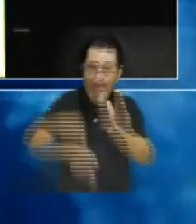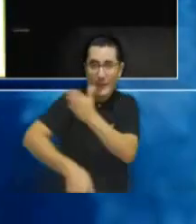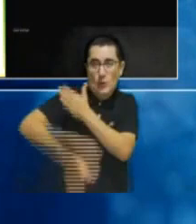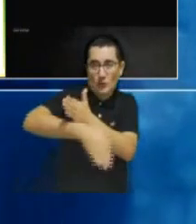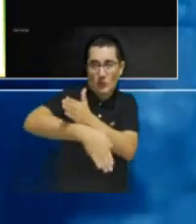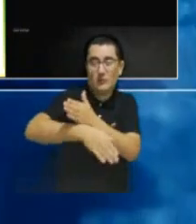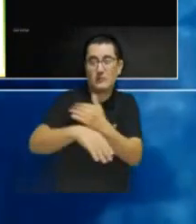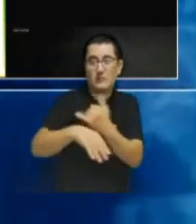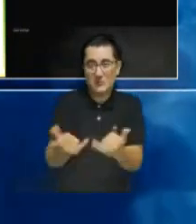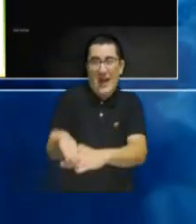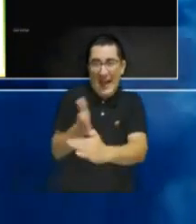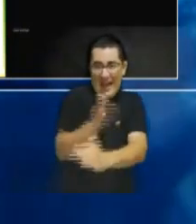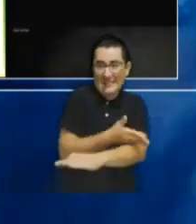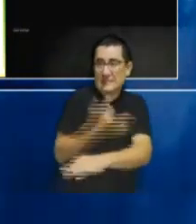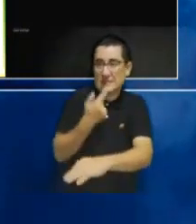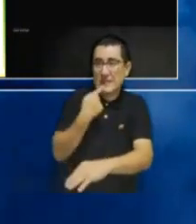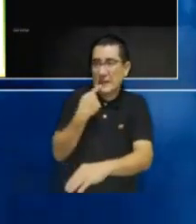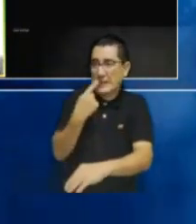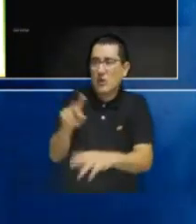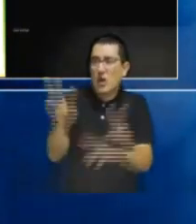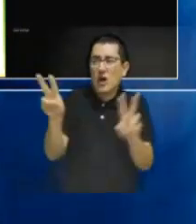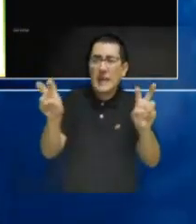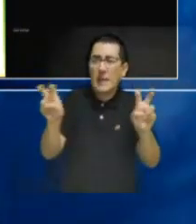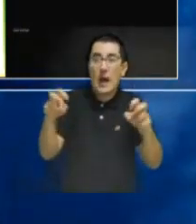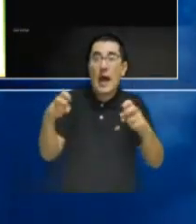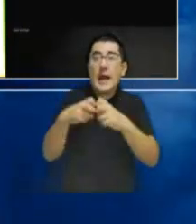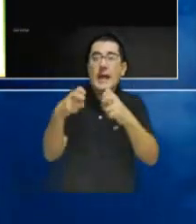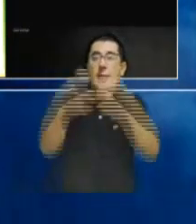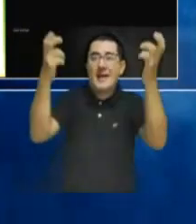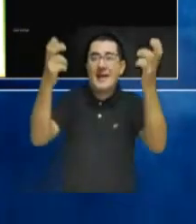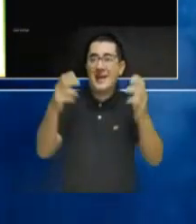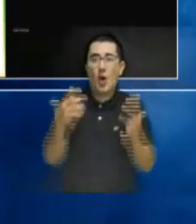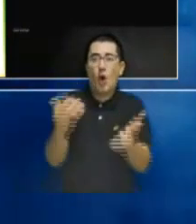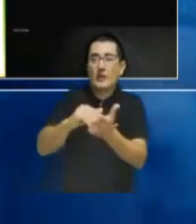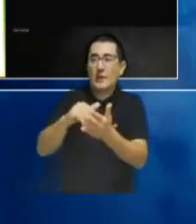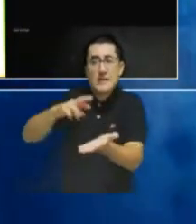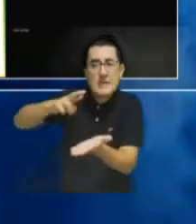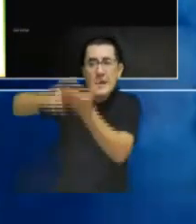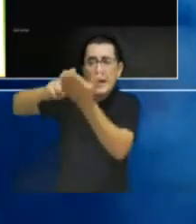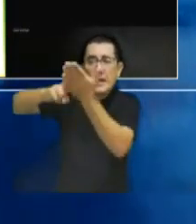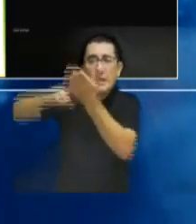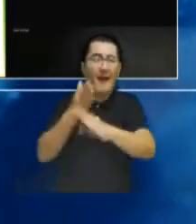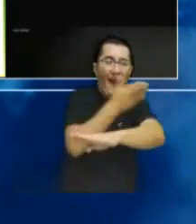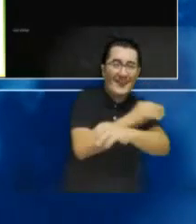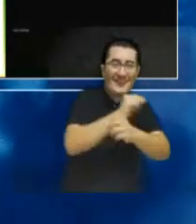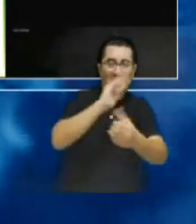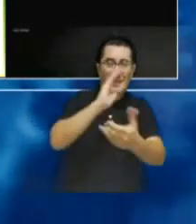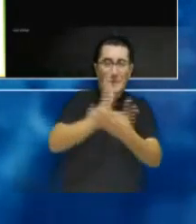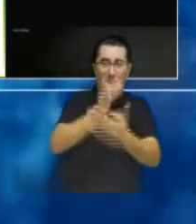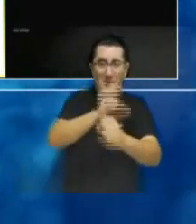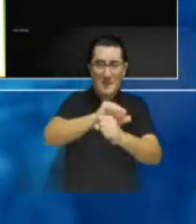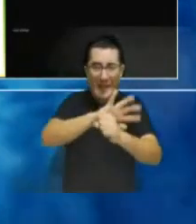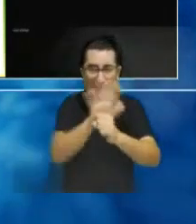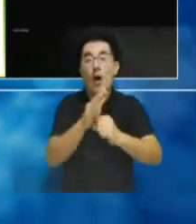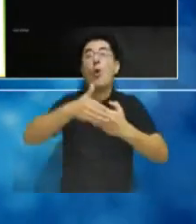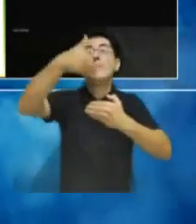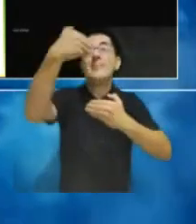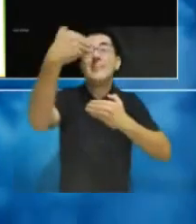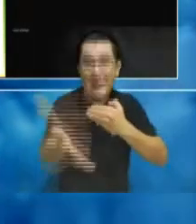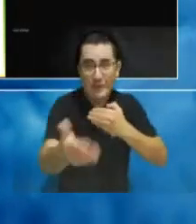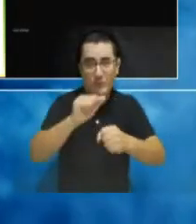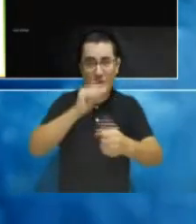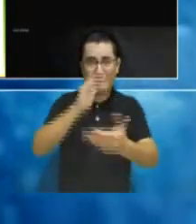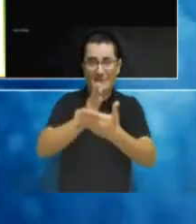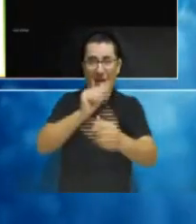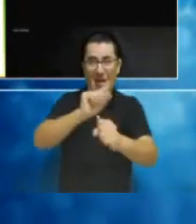we actually have there and then we have there and then we have the pandemia and then we have there